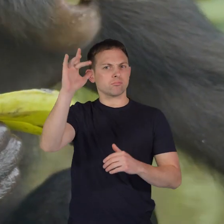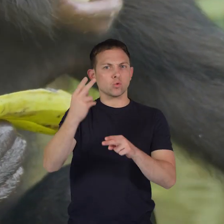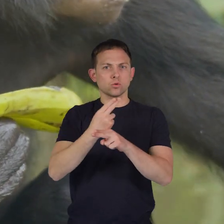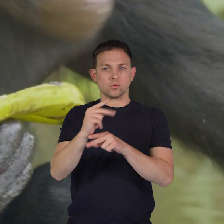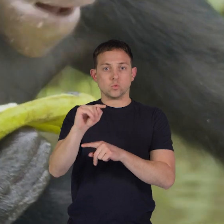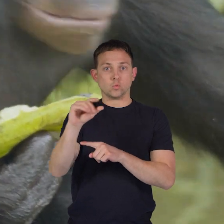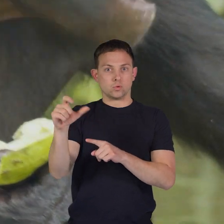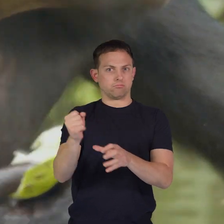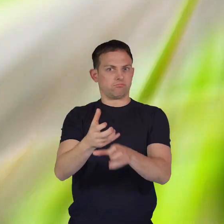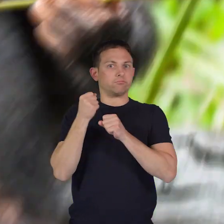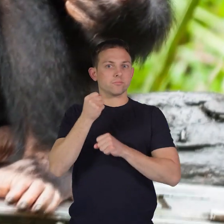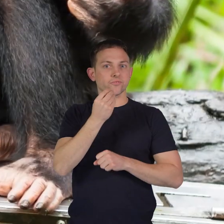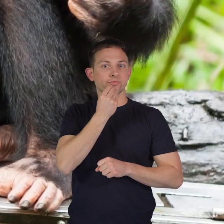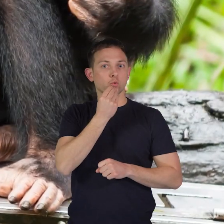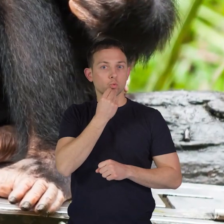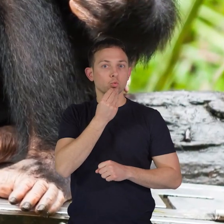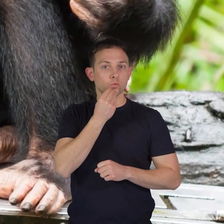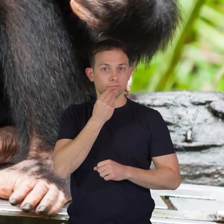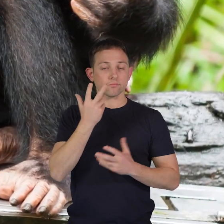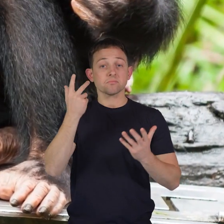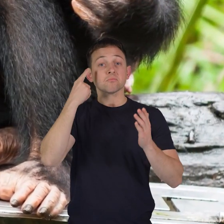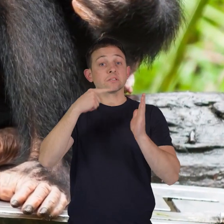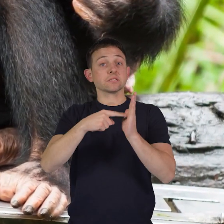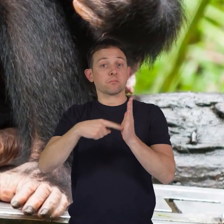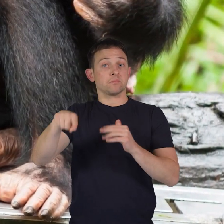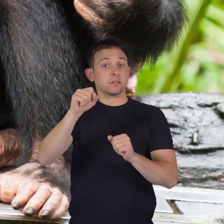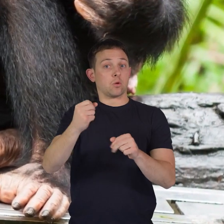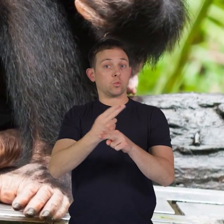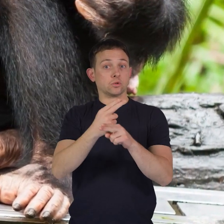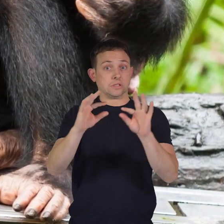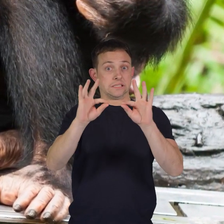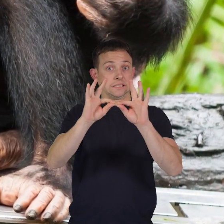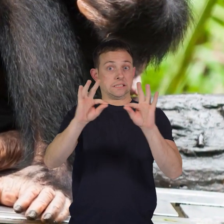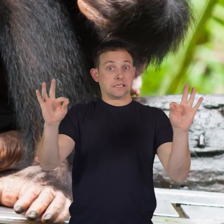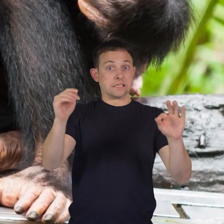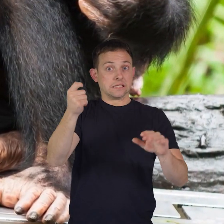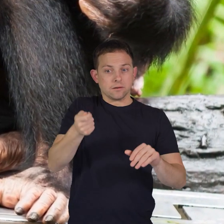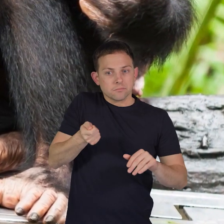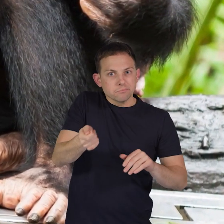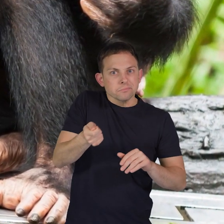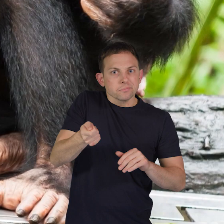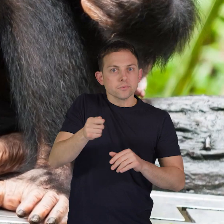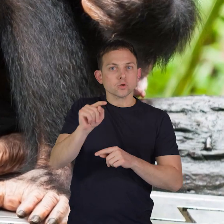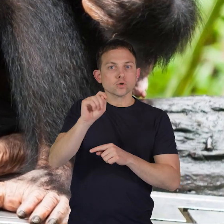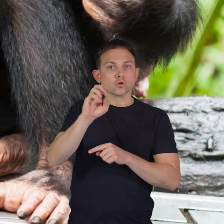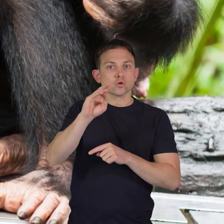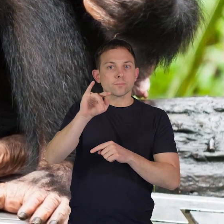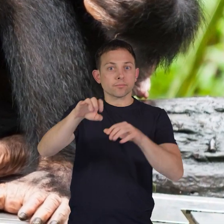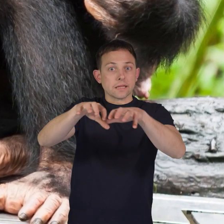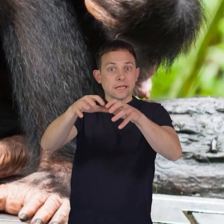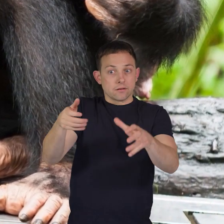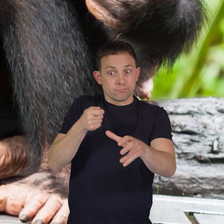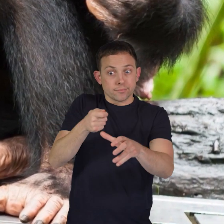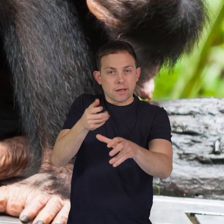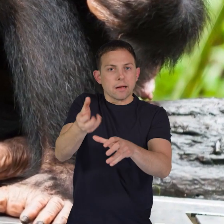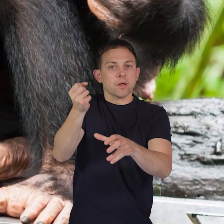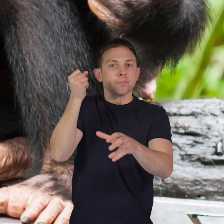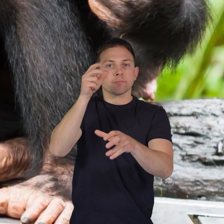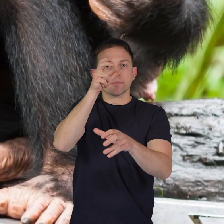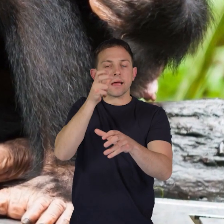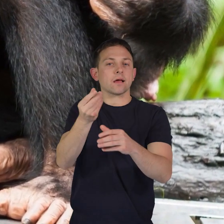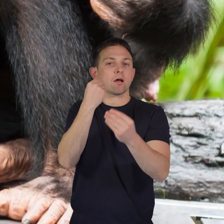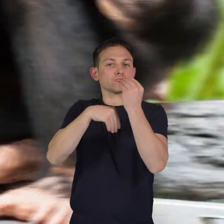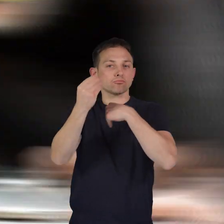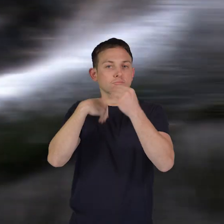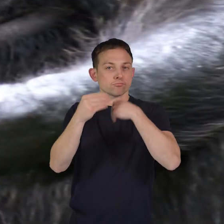tools to get their food for example they might use sticks to poke into termite mounds and catch tasty termites or